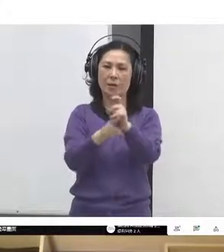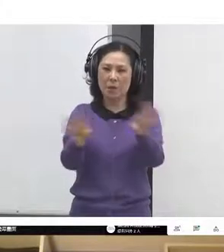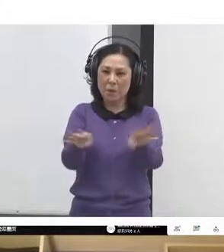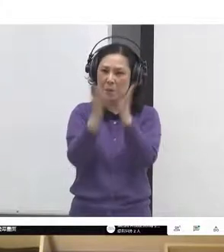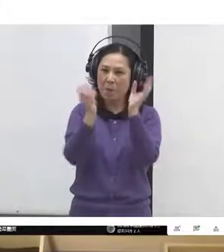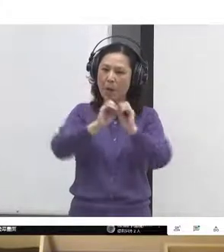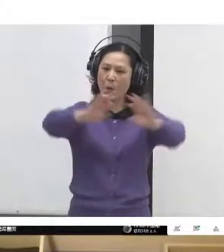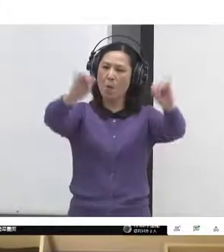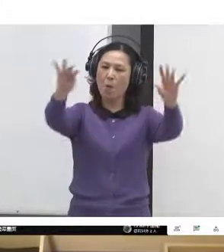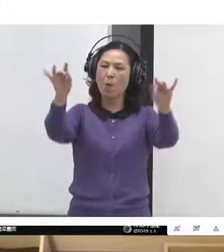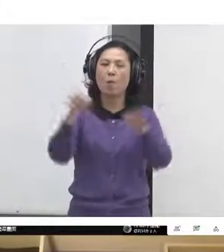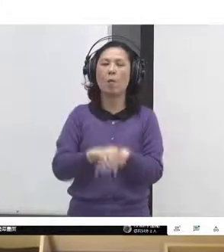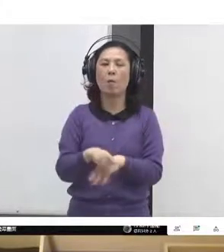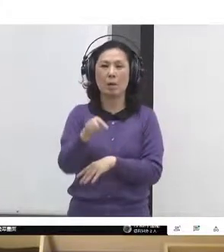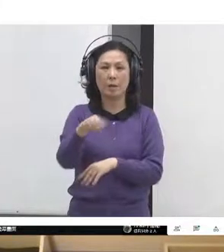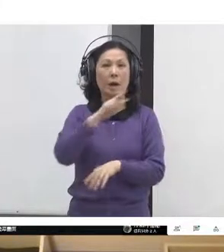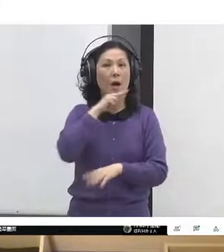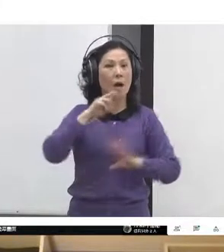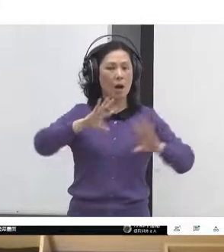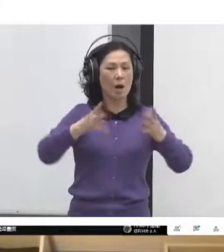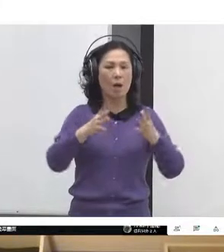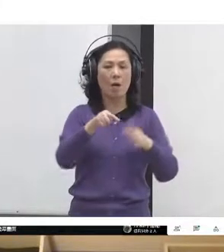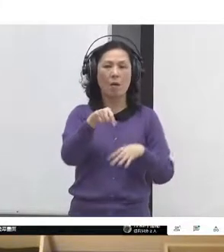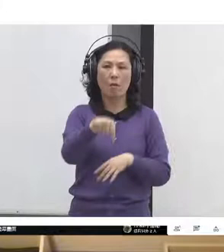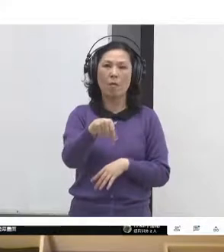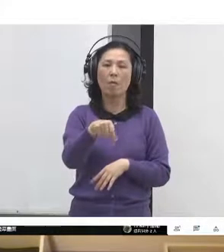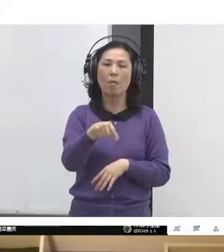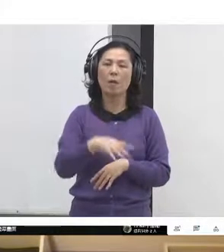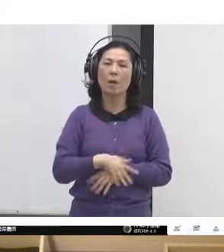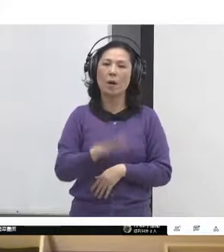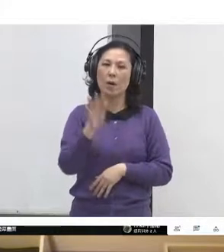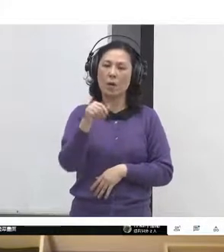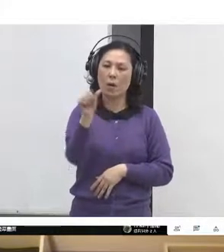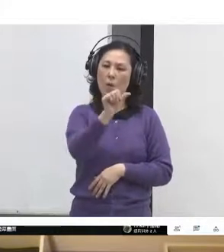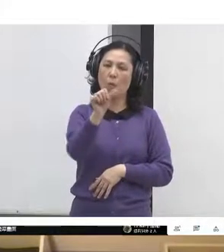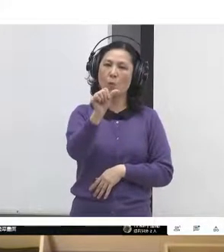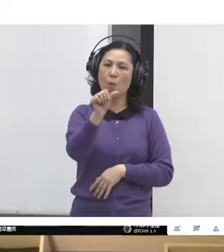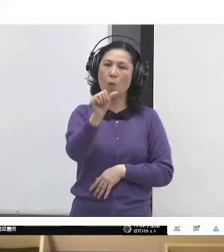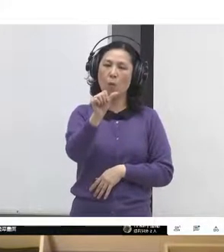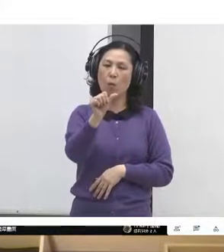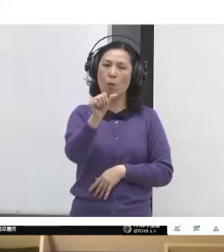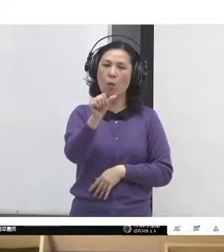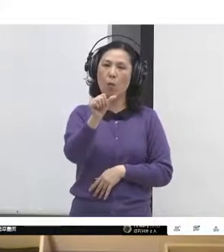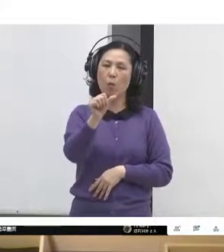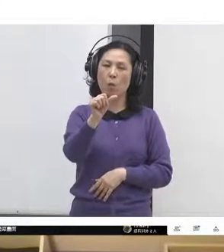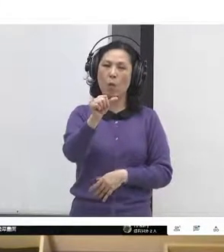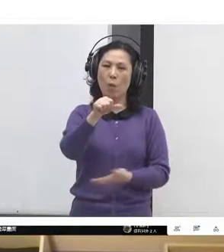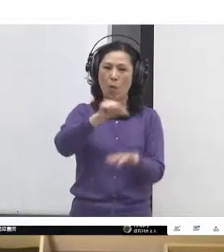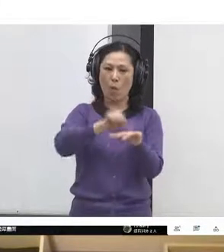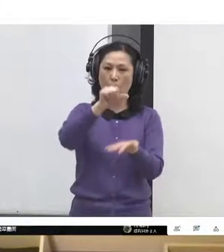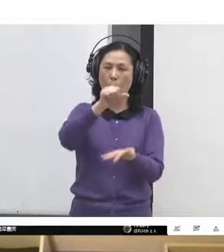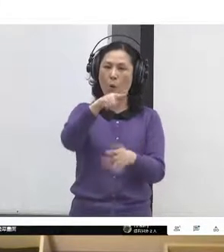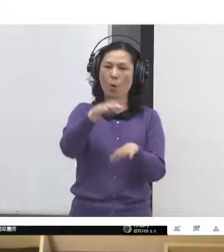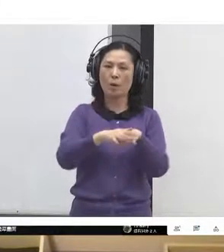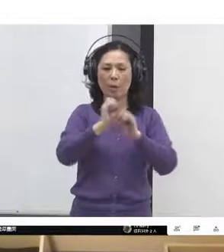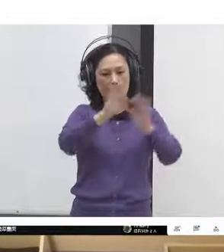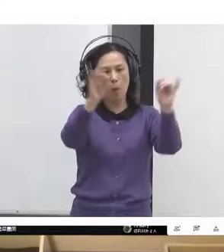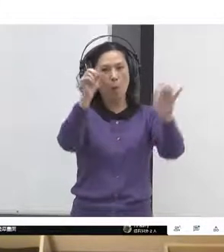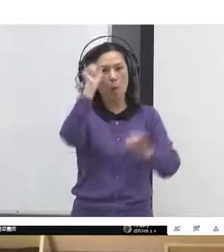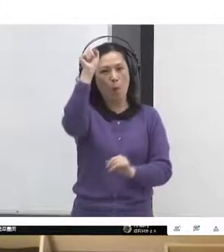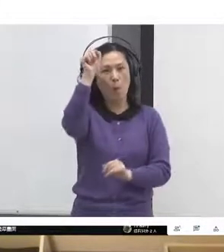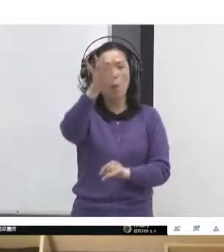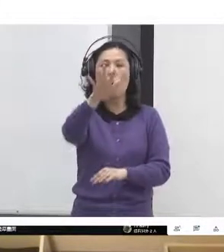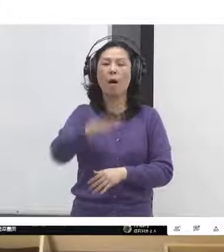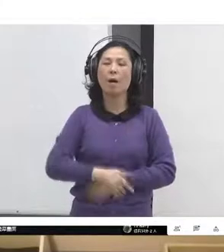action in November on the five bridges. You can see the first image at the top there. You can see the London Eye in the background. That's one of the bridges